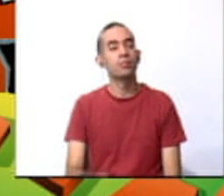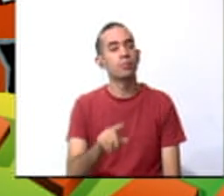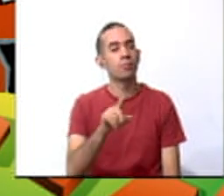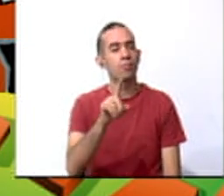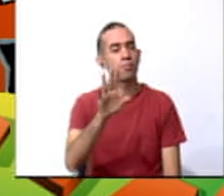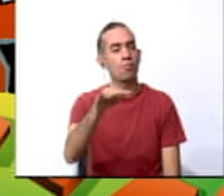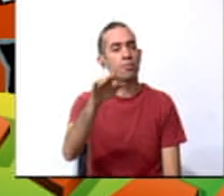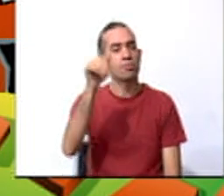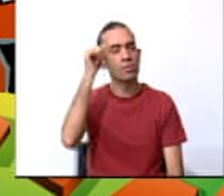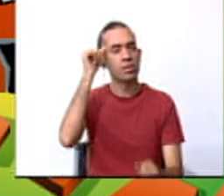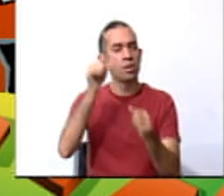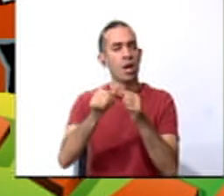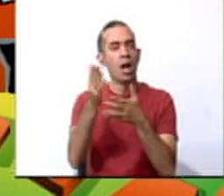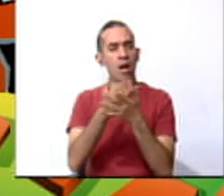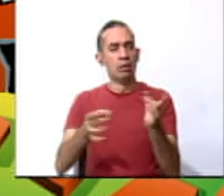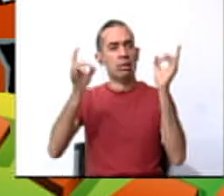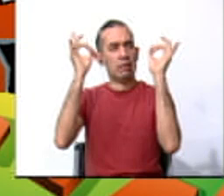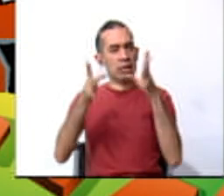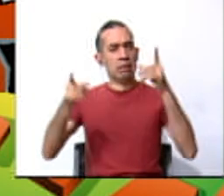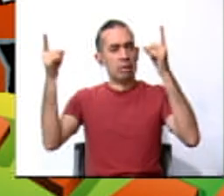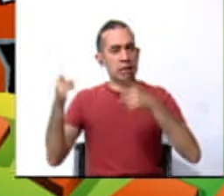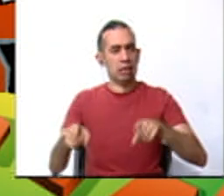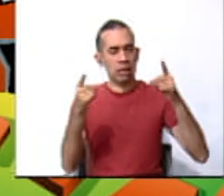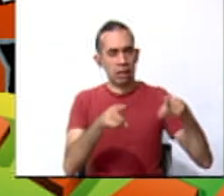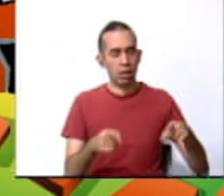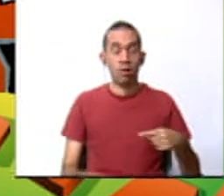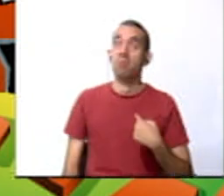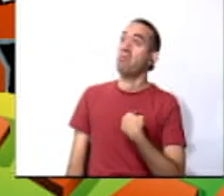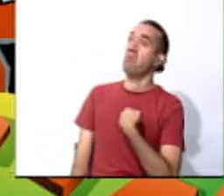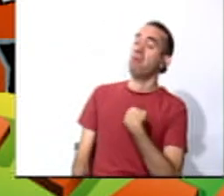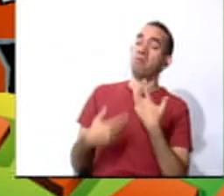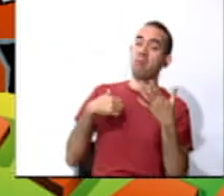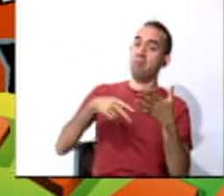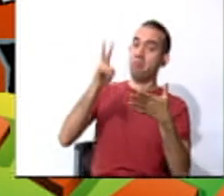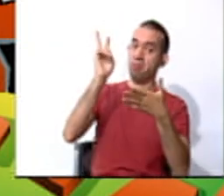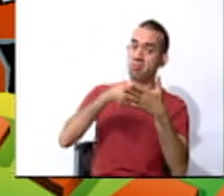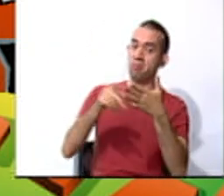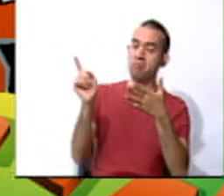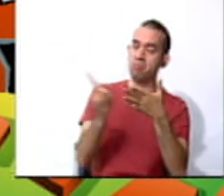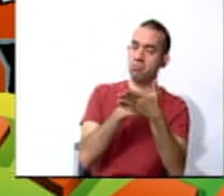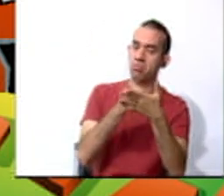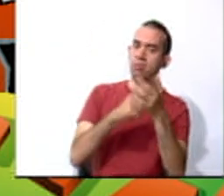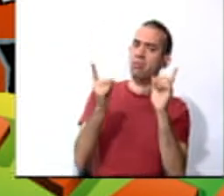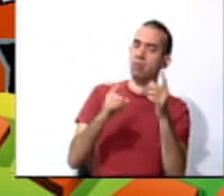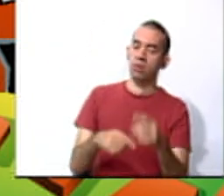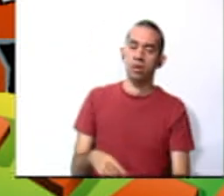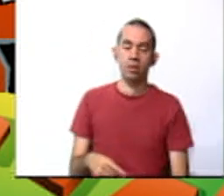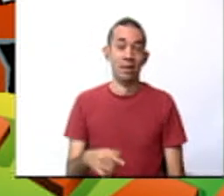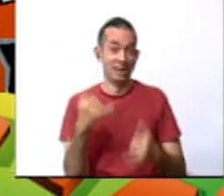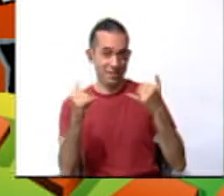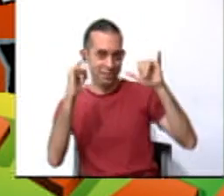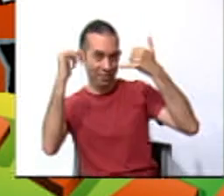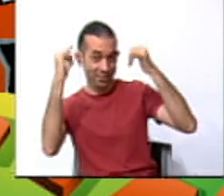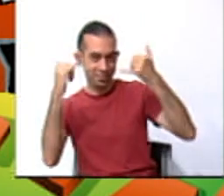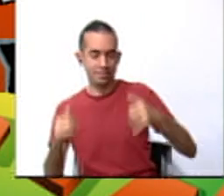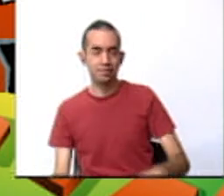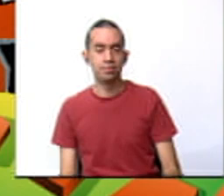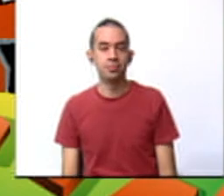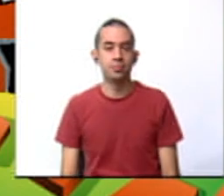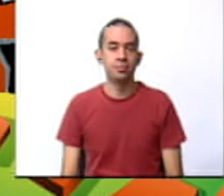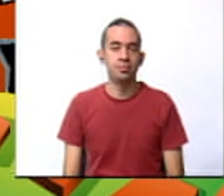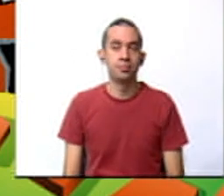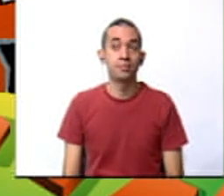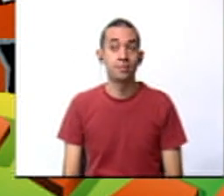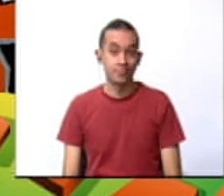remember some natural disasters? I would like to review them. Okay. We're going to have a game. And